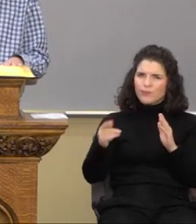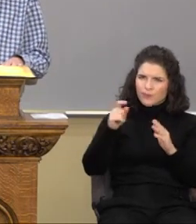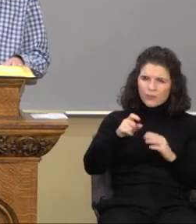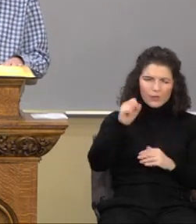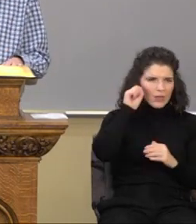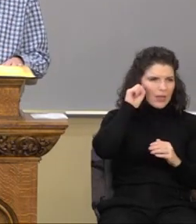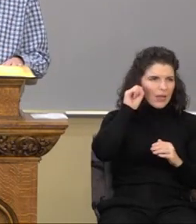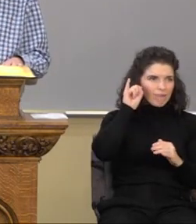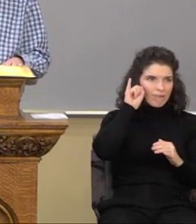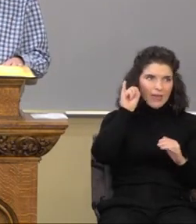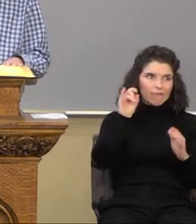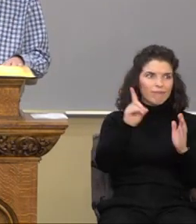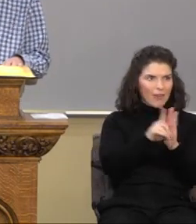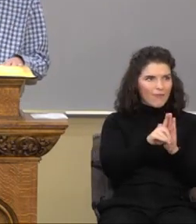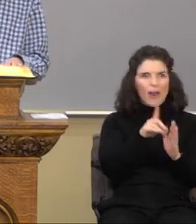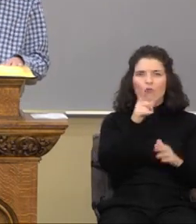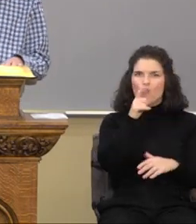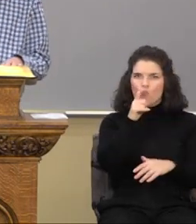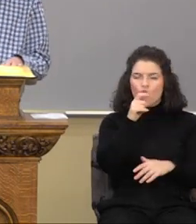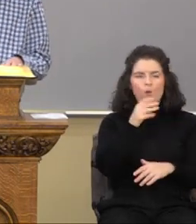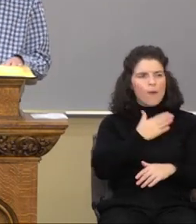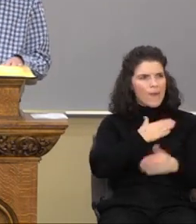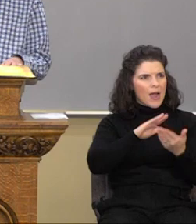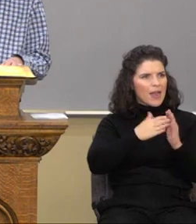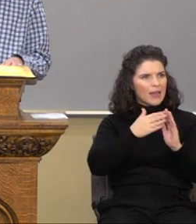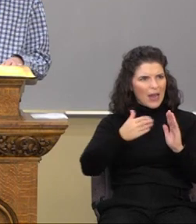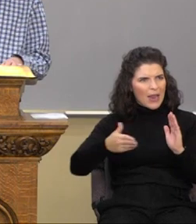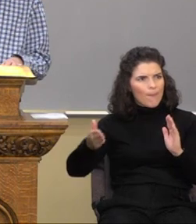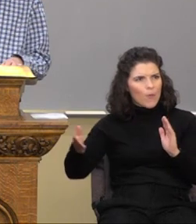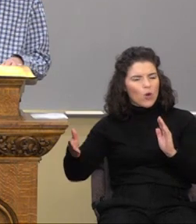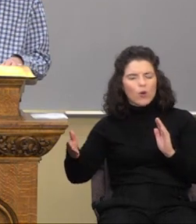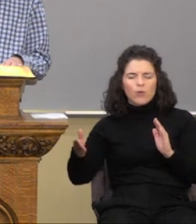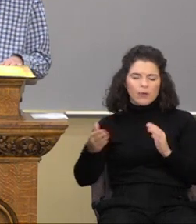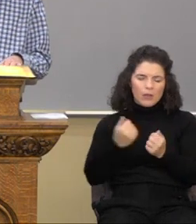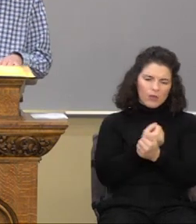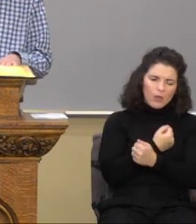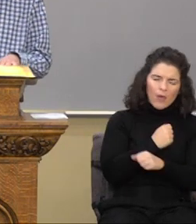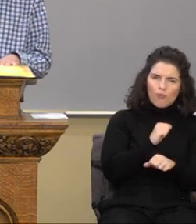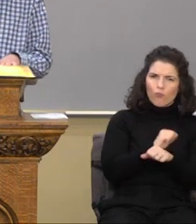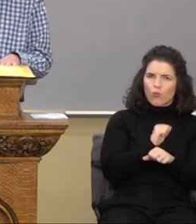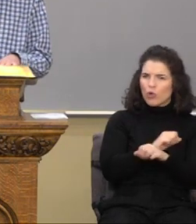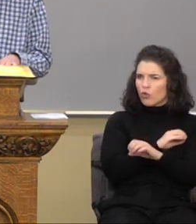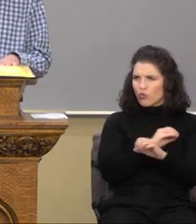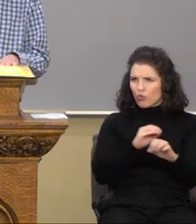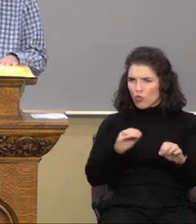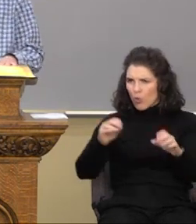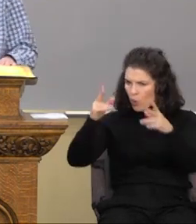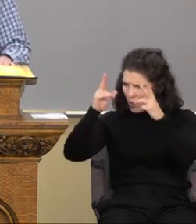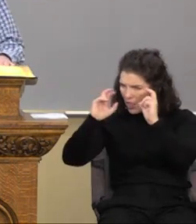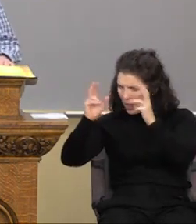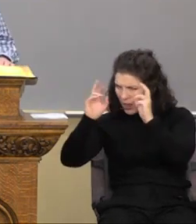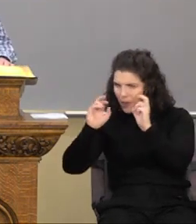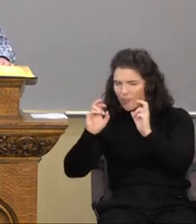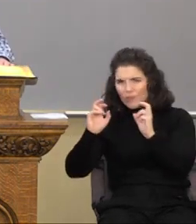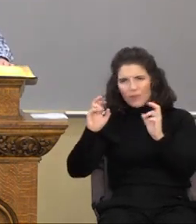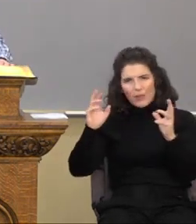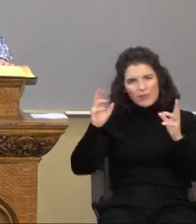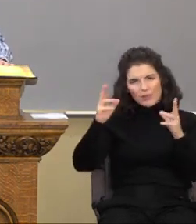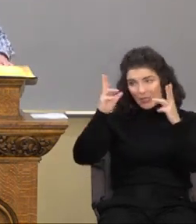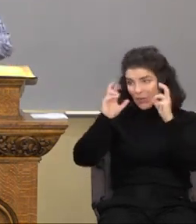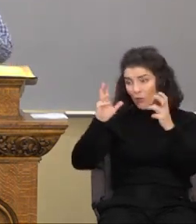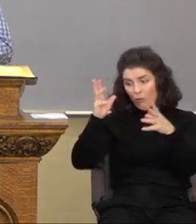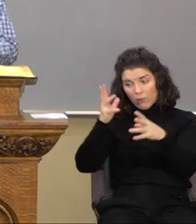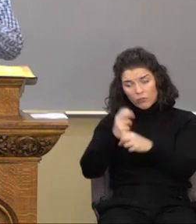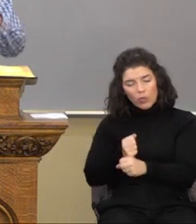who is my neighbor. And the exhortation, verse 10, is love worketh no ill. Again, a contraction of the word